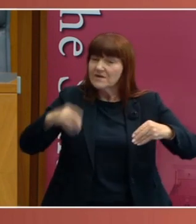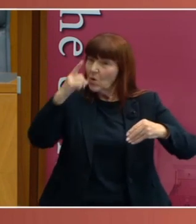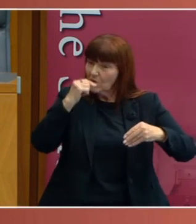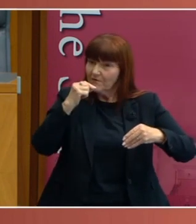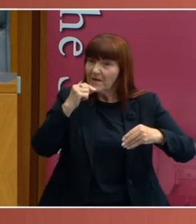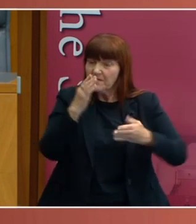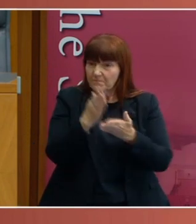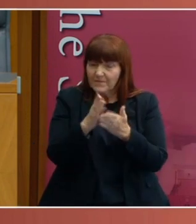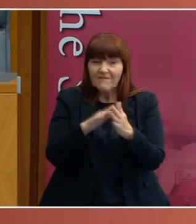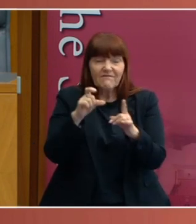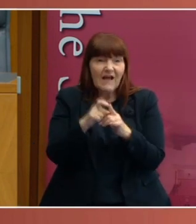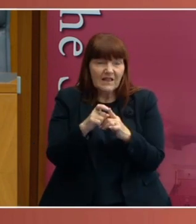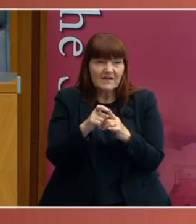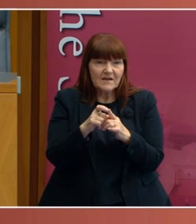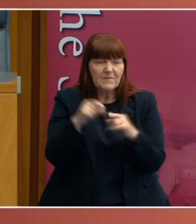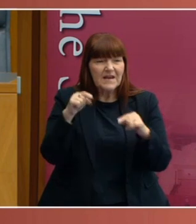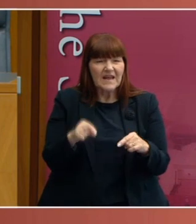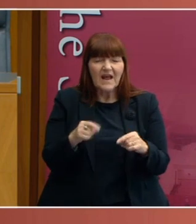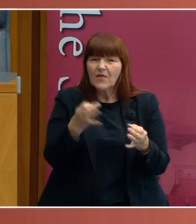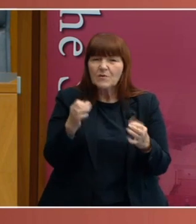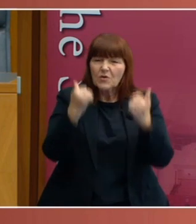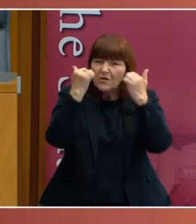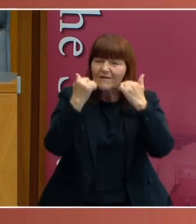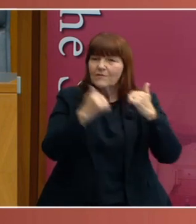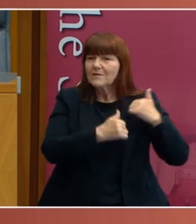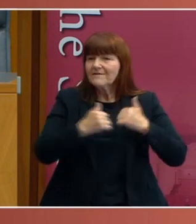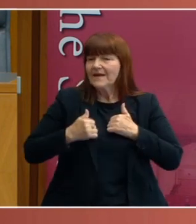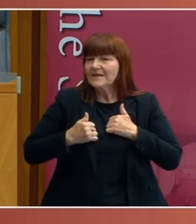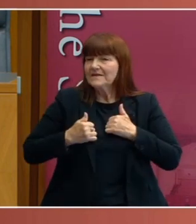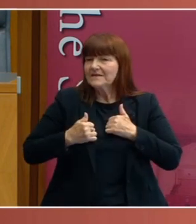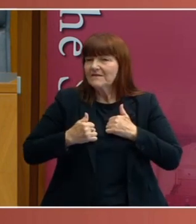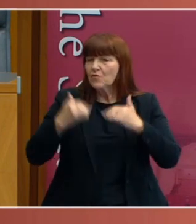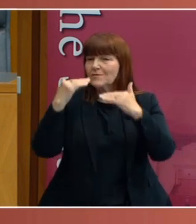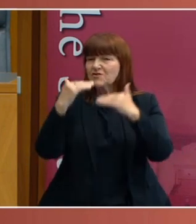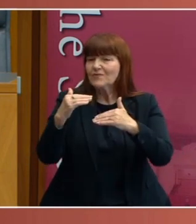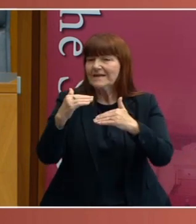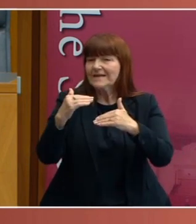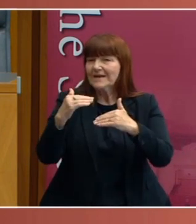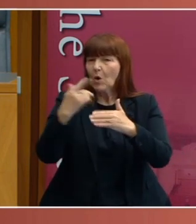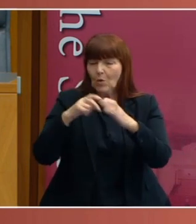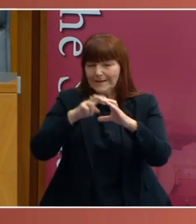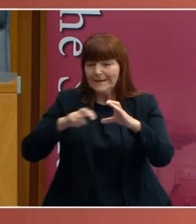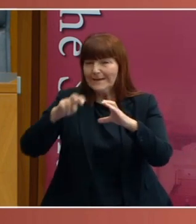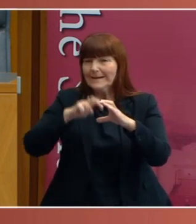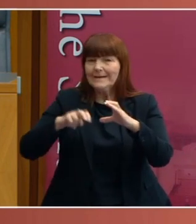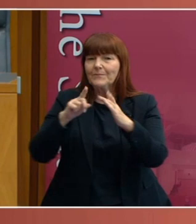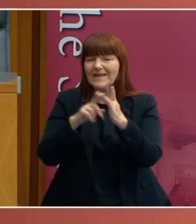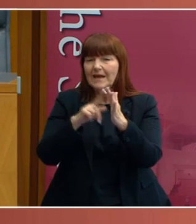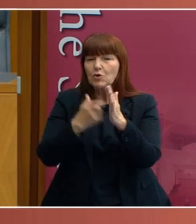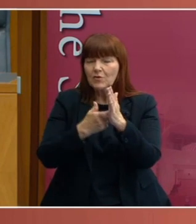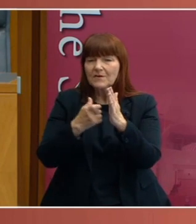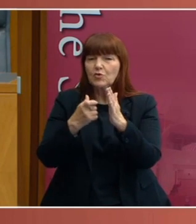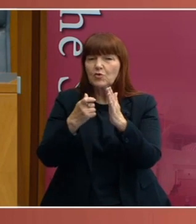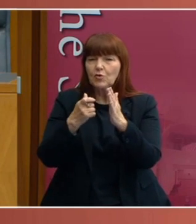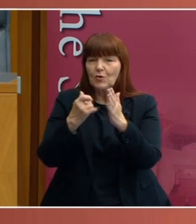But here, there was no defence justification given for restricting only interstate train travel, but not